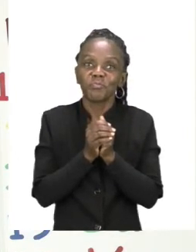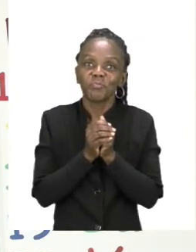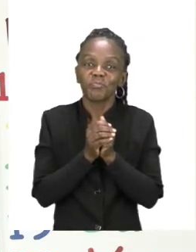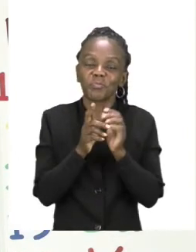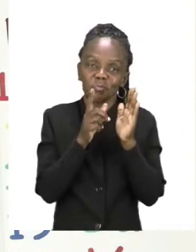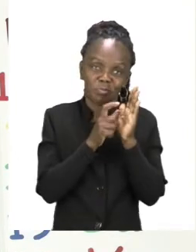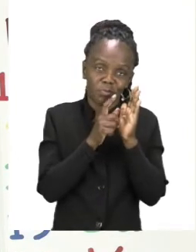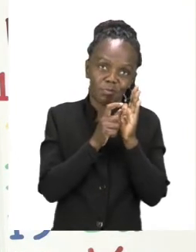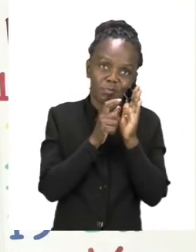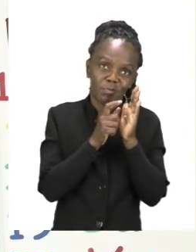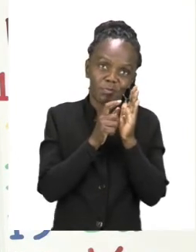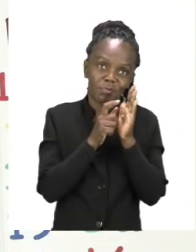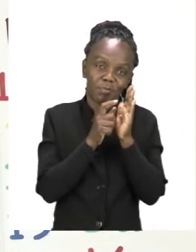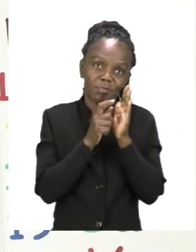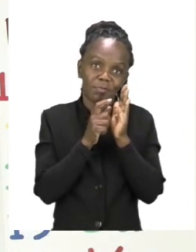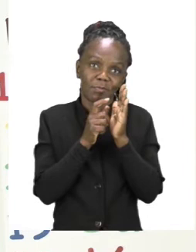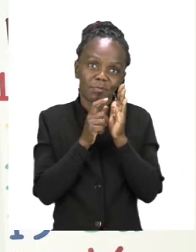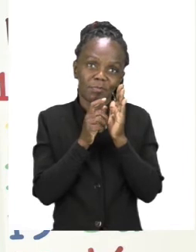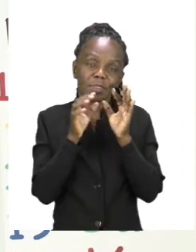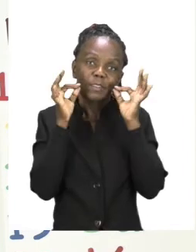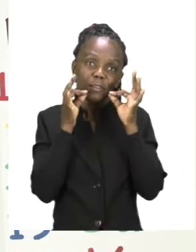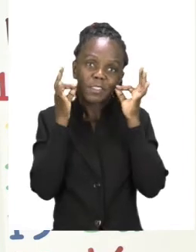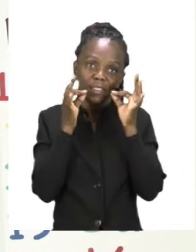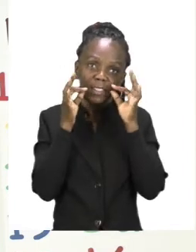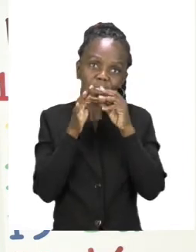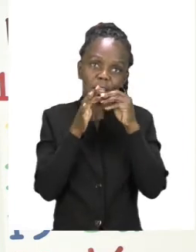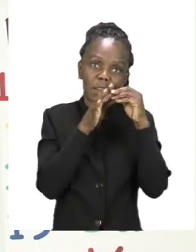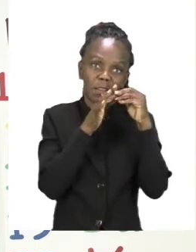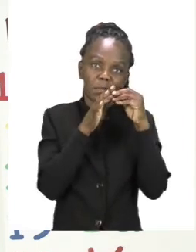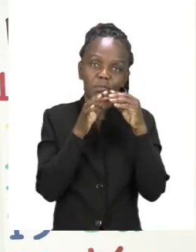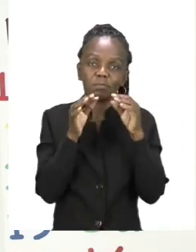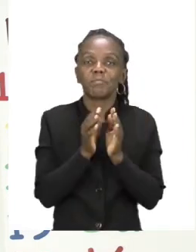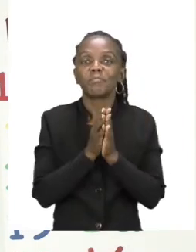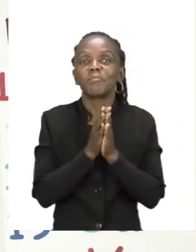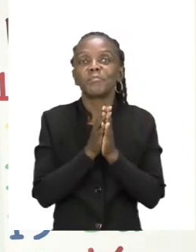sanitizer and we are going to sing our special sanitizing song.